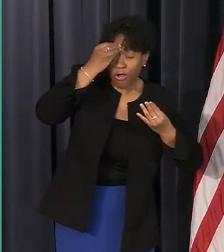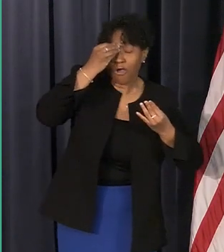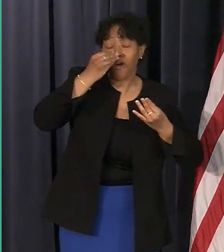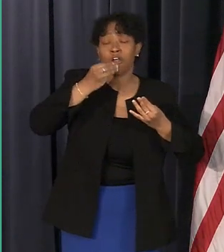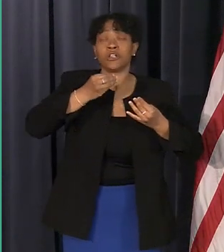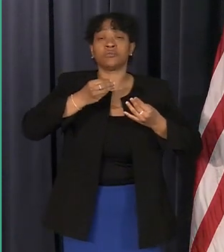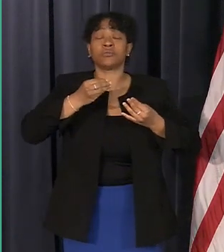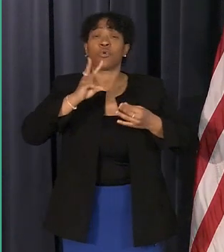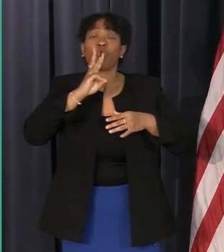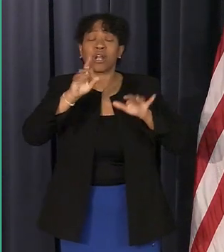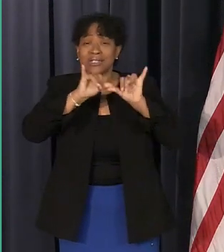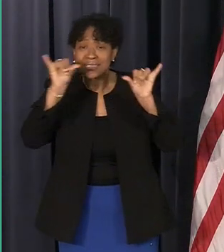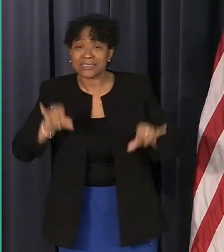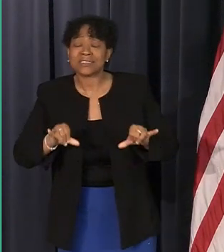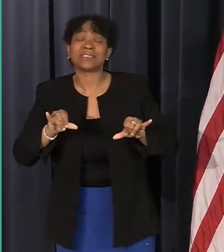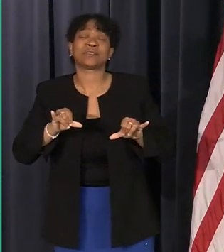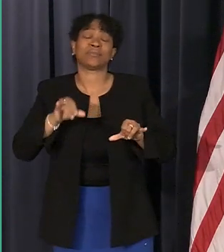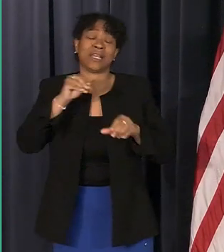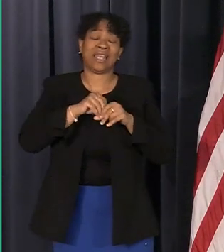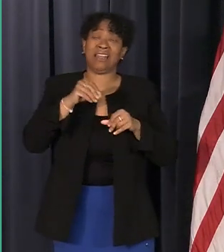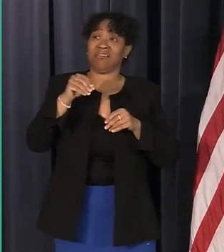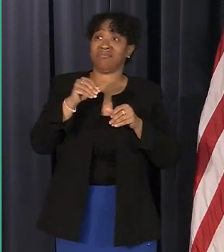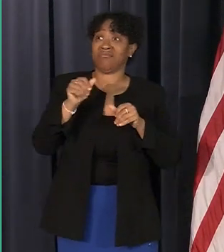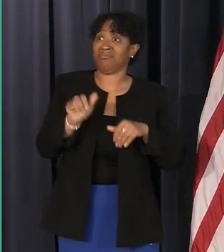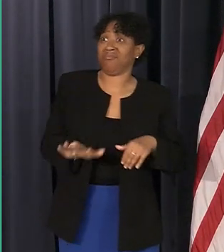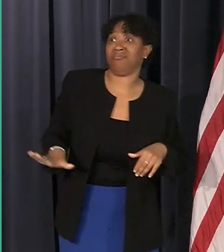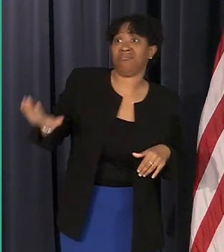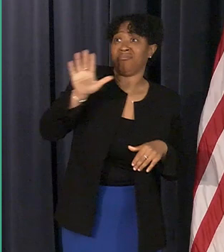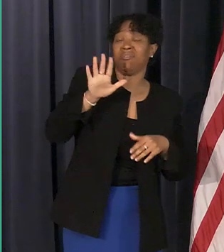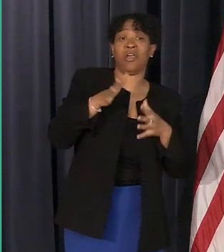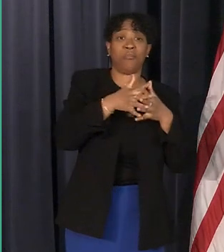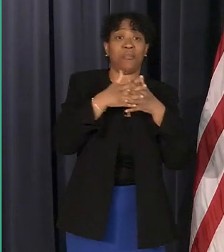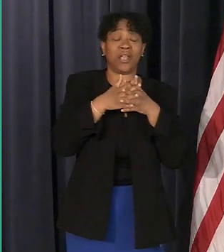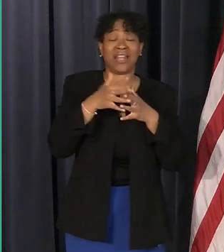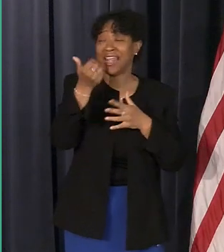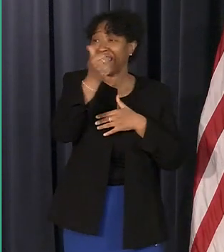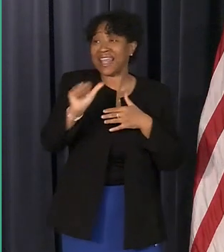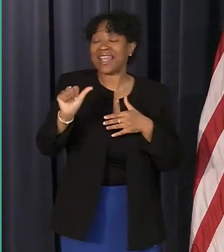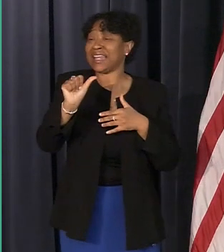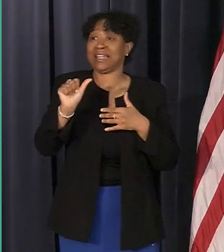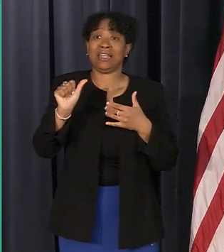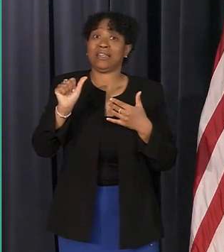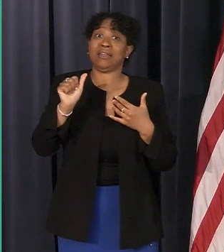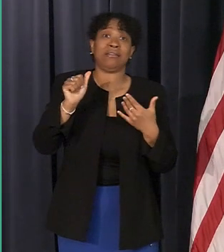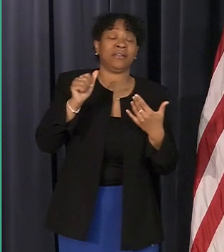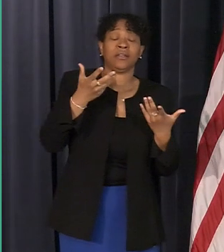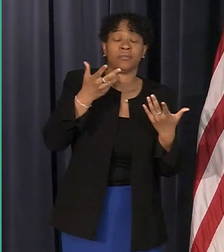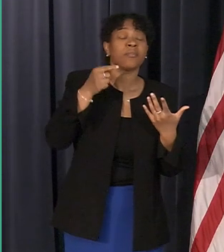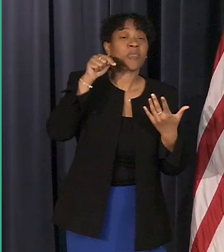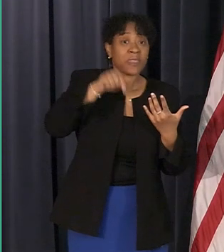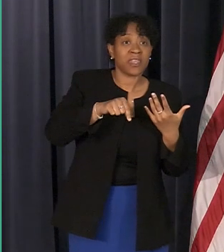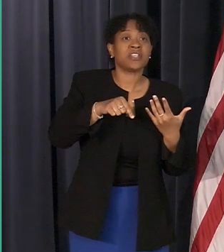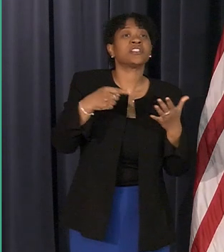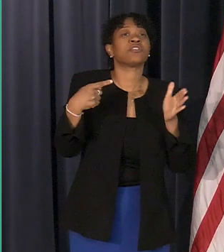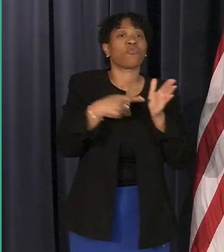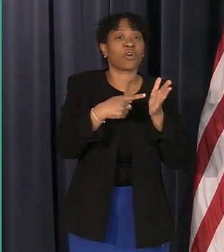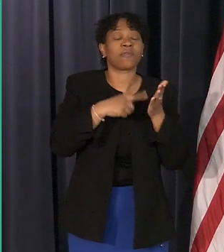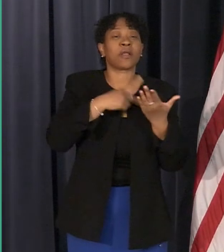america in any utility in any utility wrap is the region's water affordability program